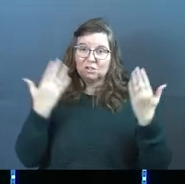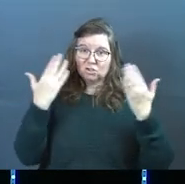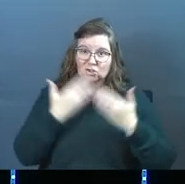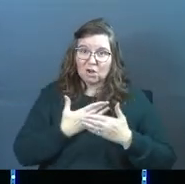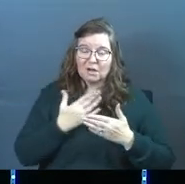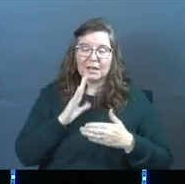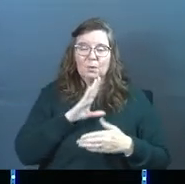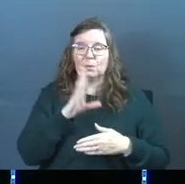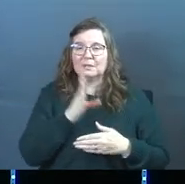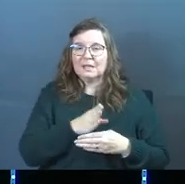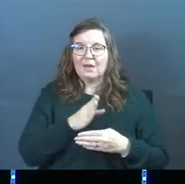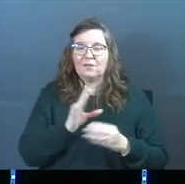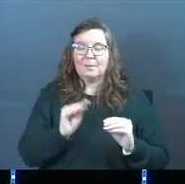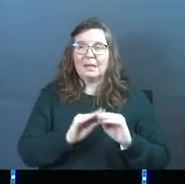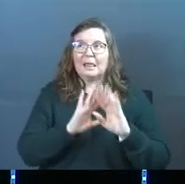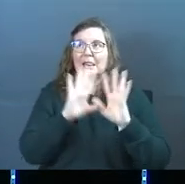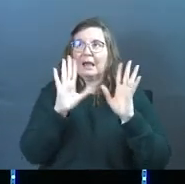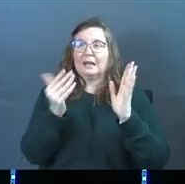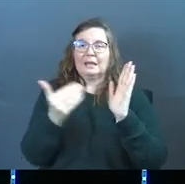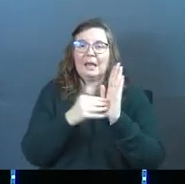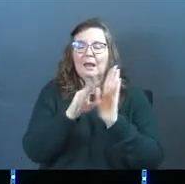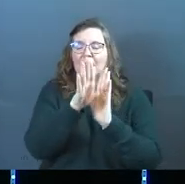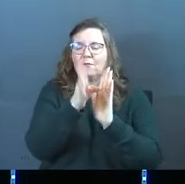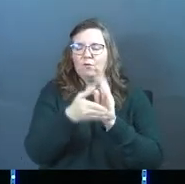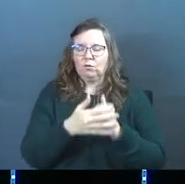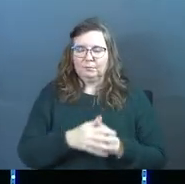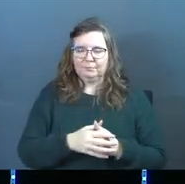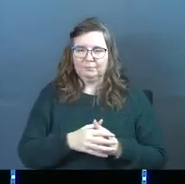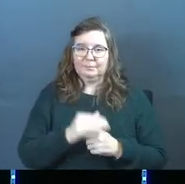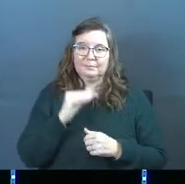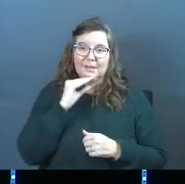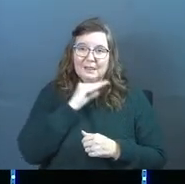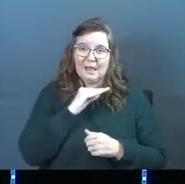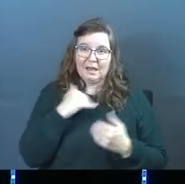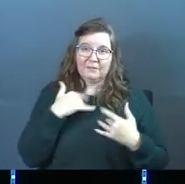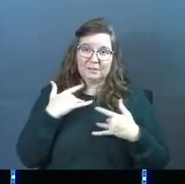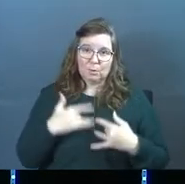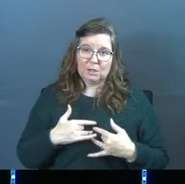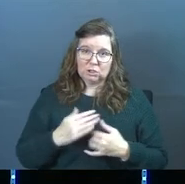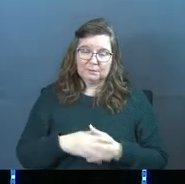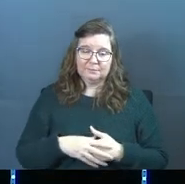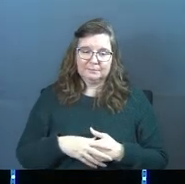dark. And it will never be light again. The lie of depression.